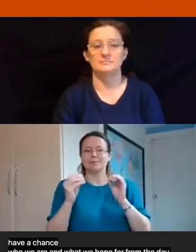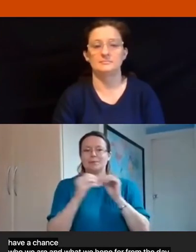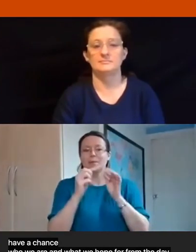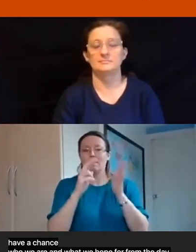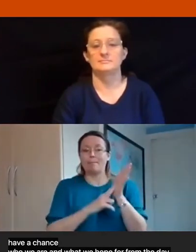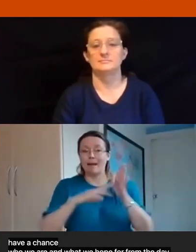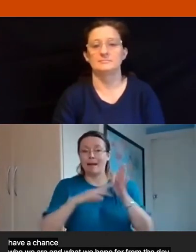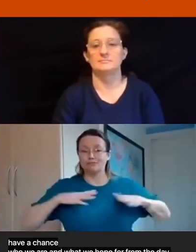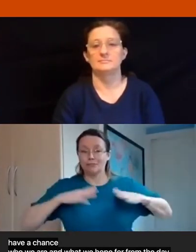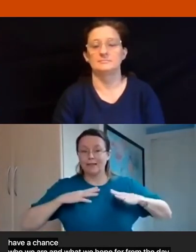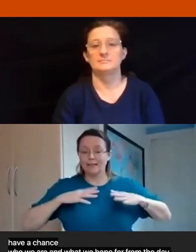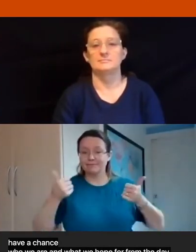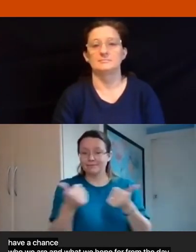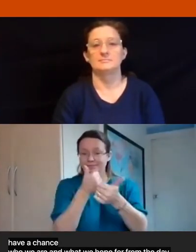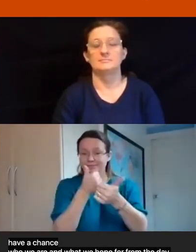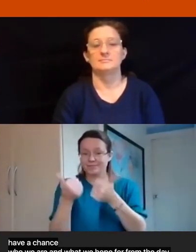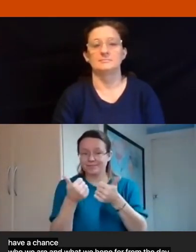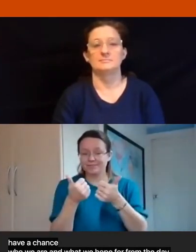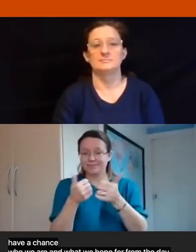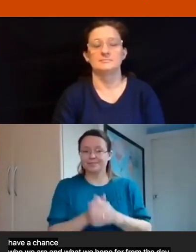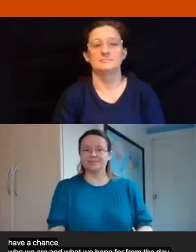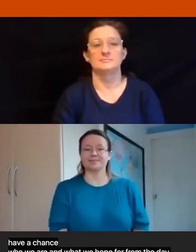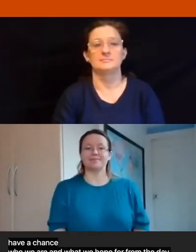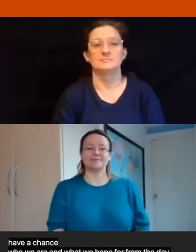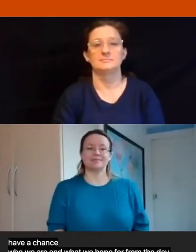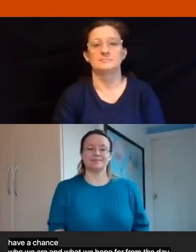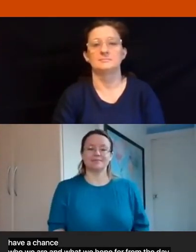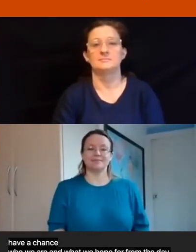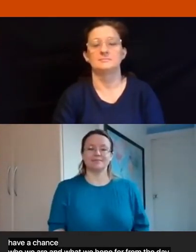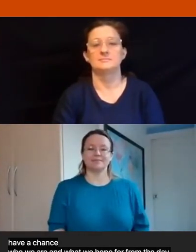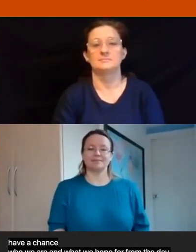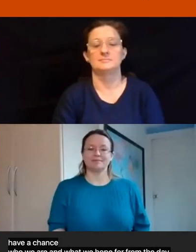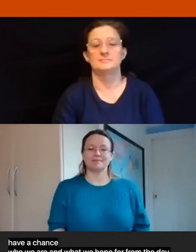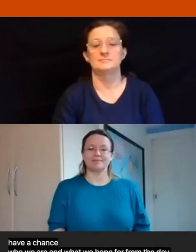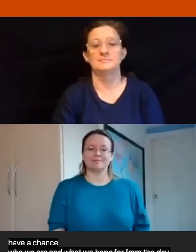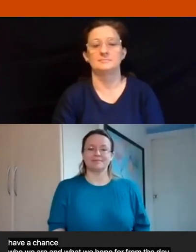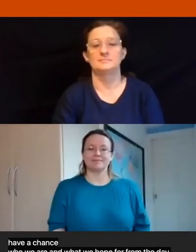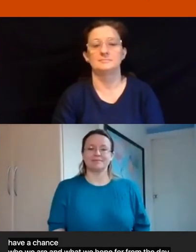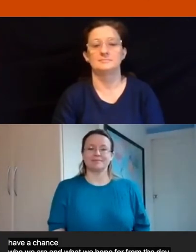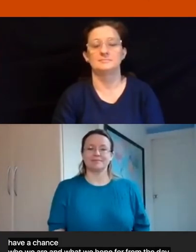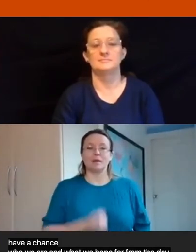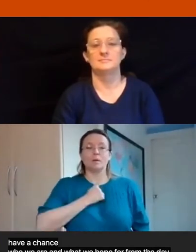ready we can move across into those groups during the day